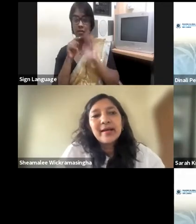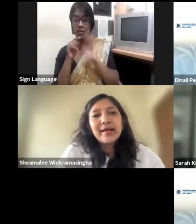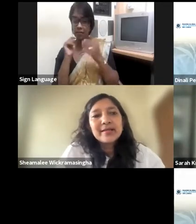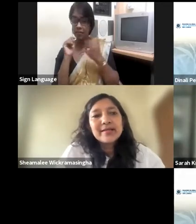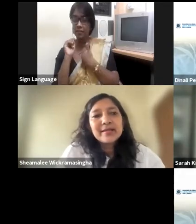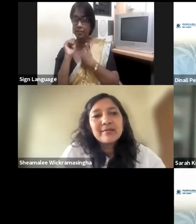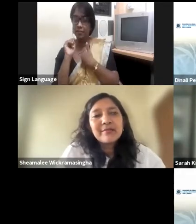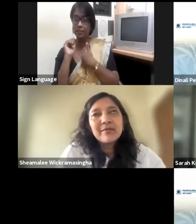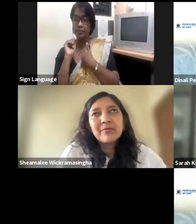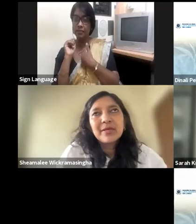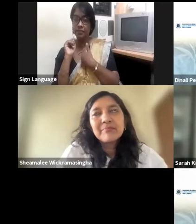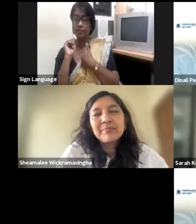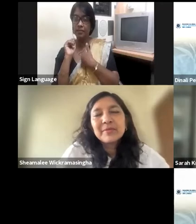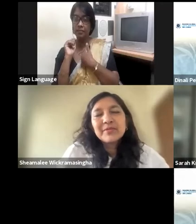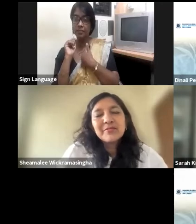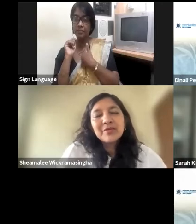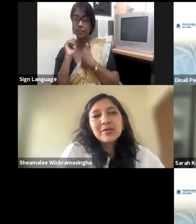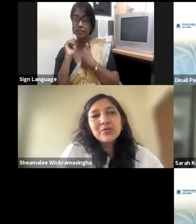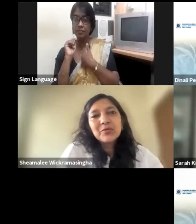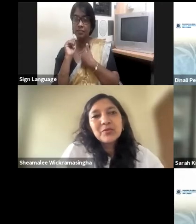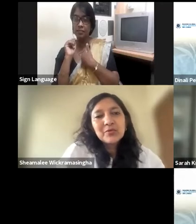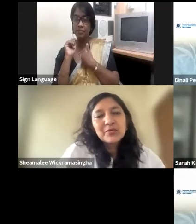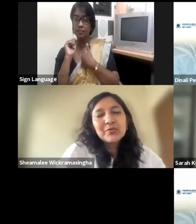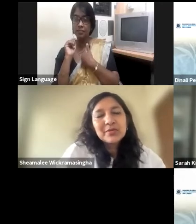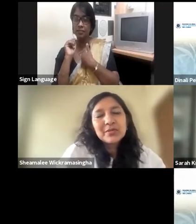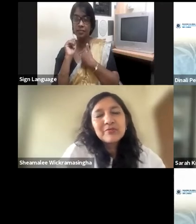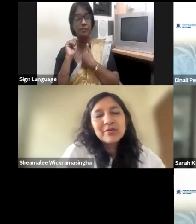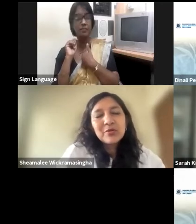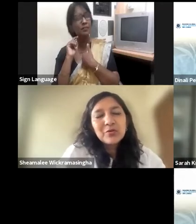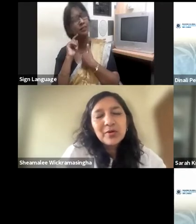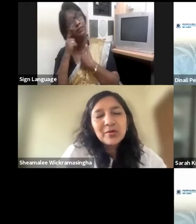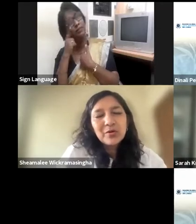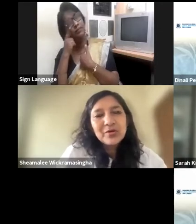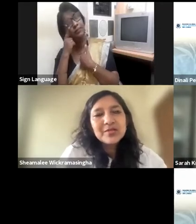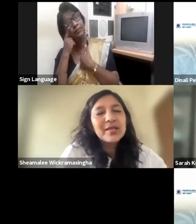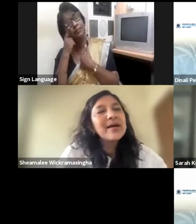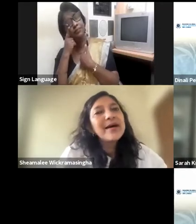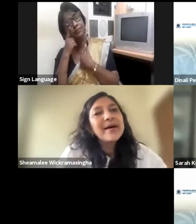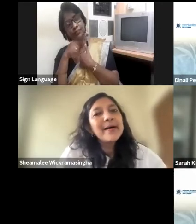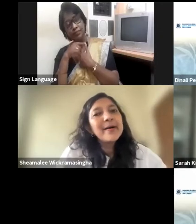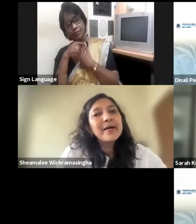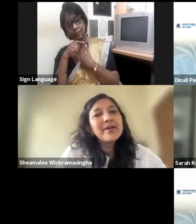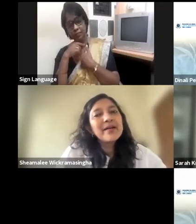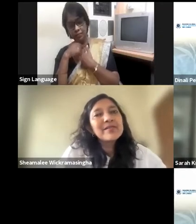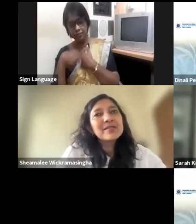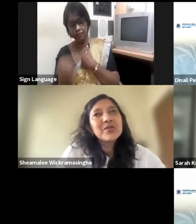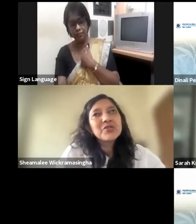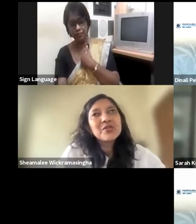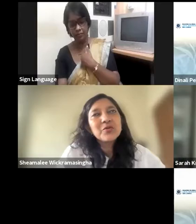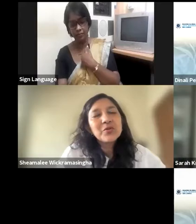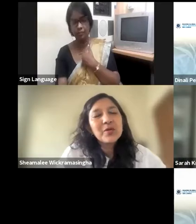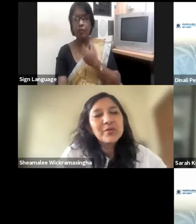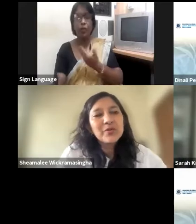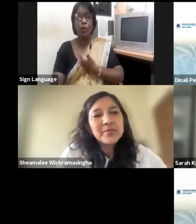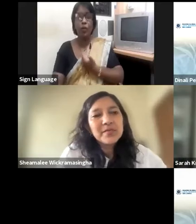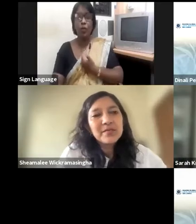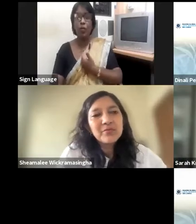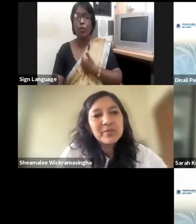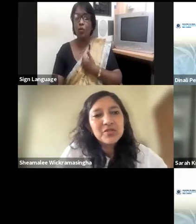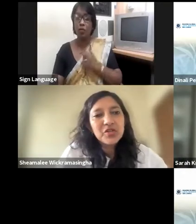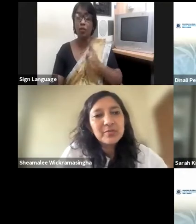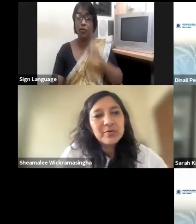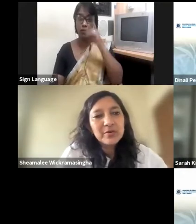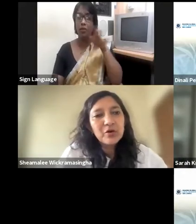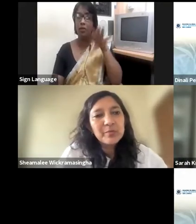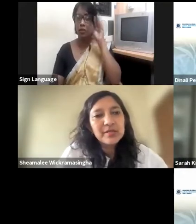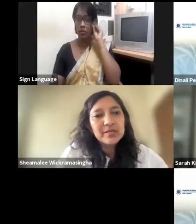and when people didn't really know who I was, I've had this question as, oh, are you representing